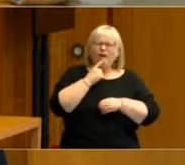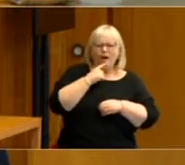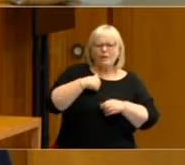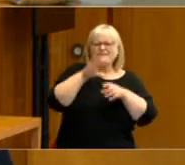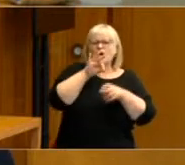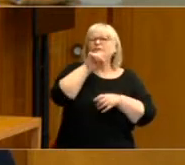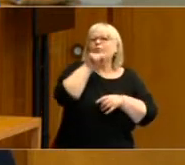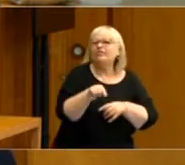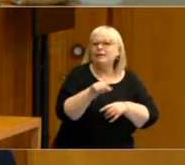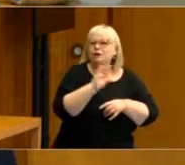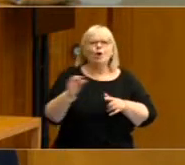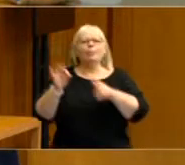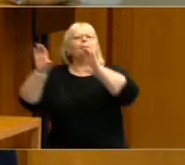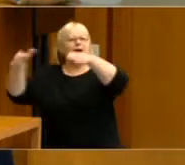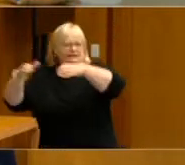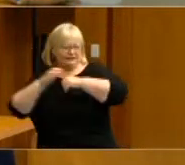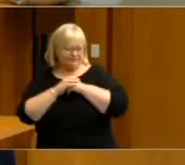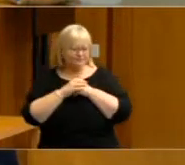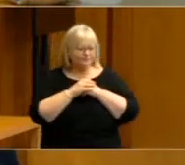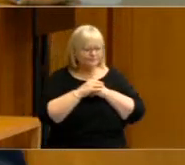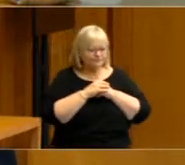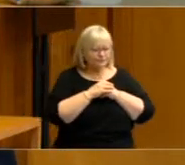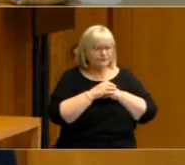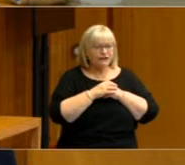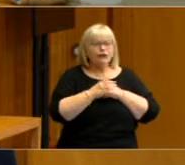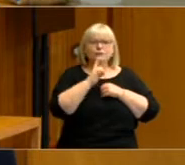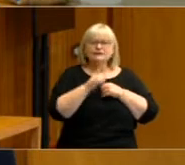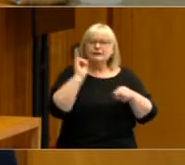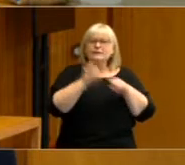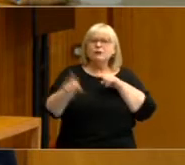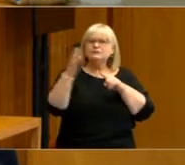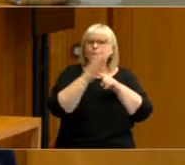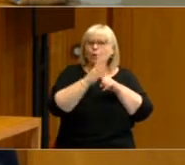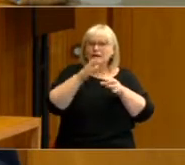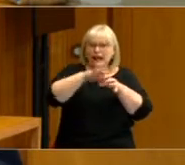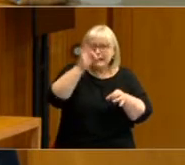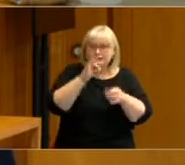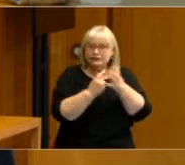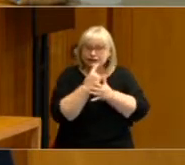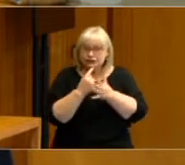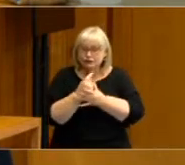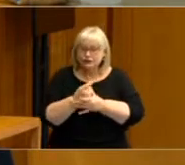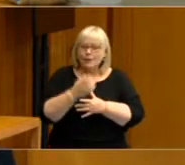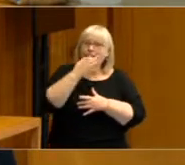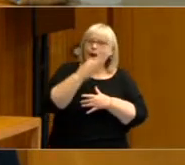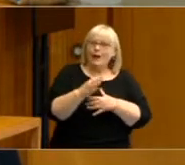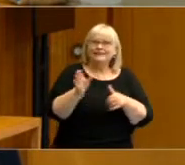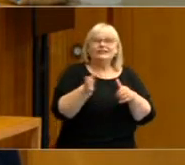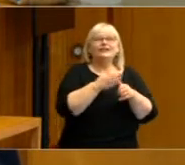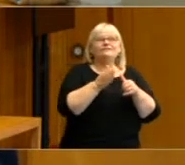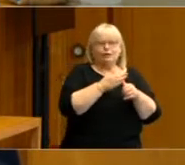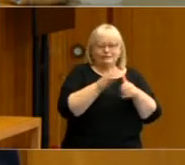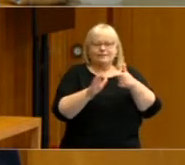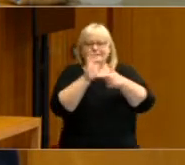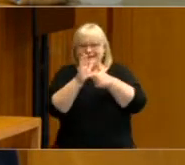Now we consistently ask people what are the most important election issues for them. We actually ask the first most important issue and the second